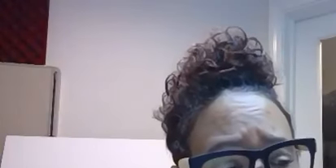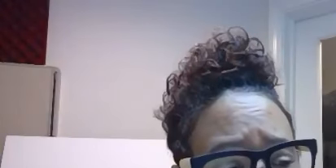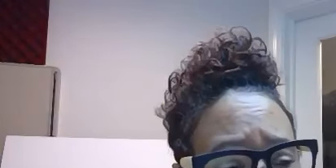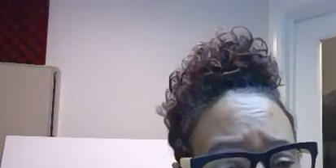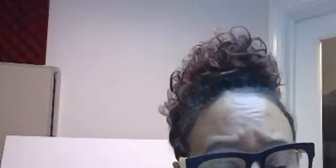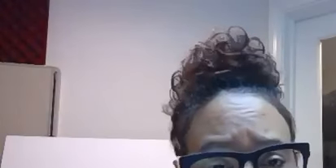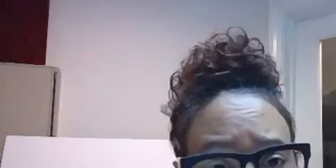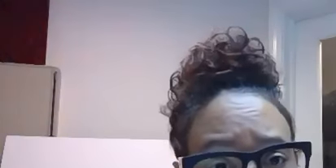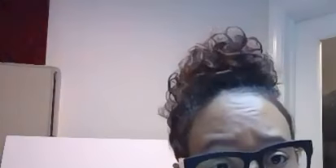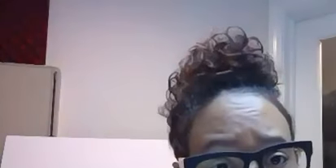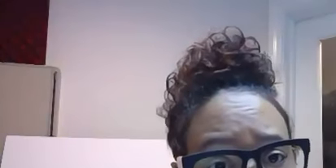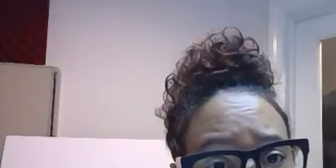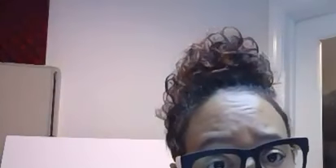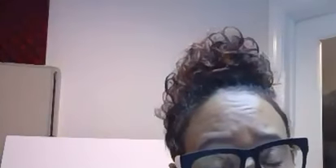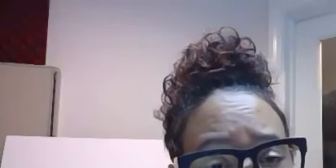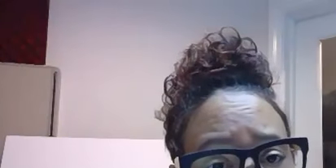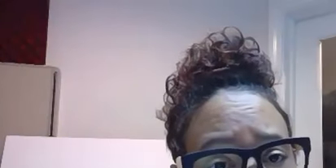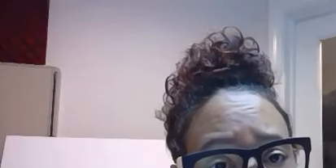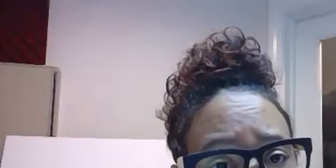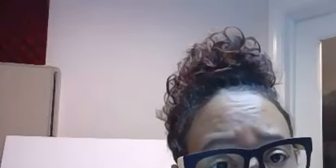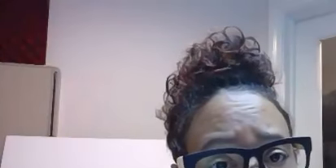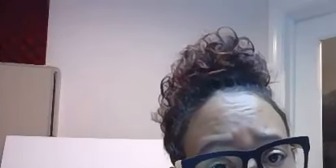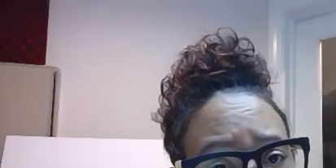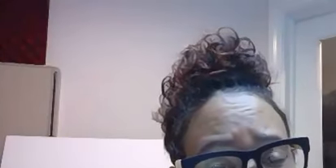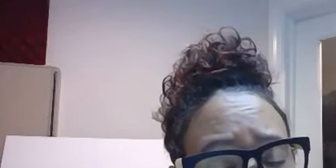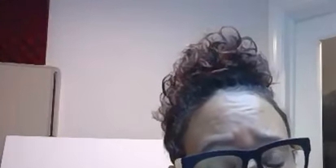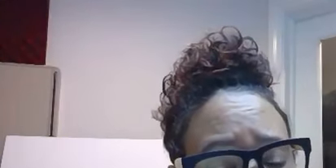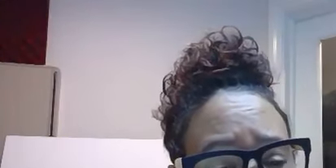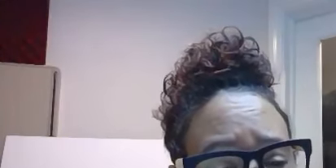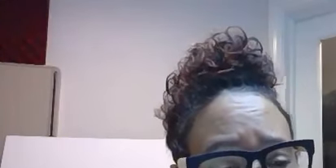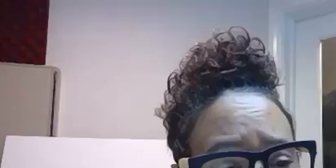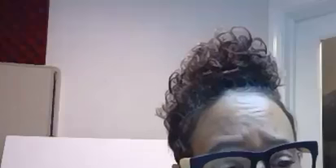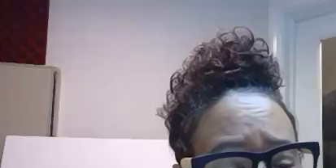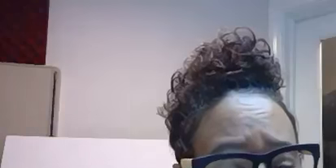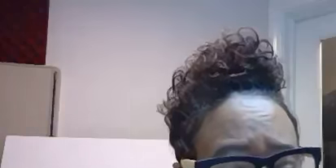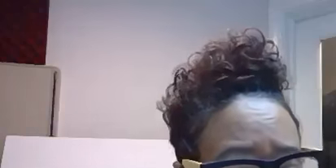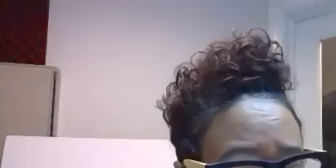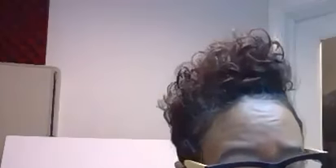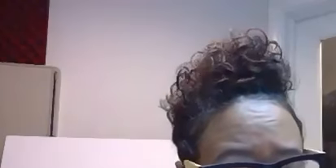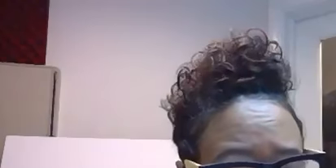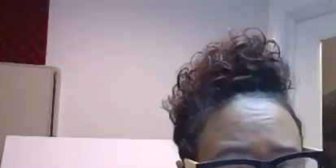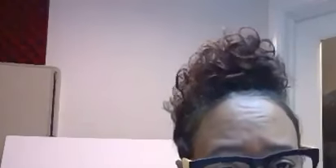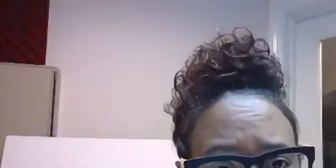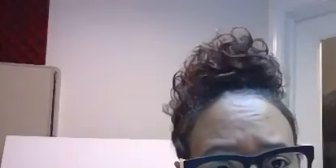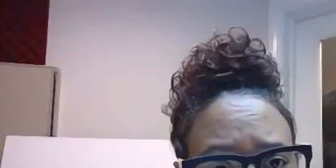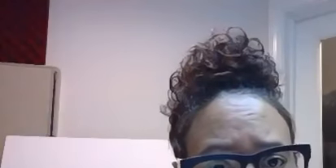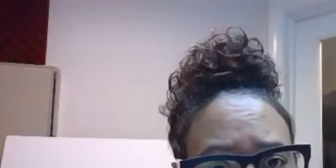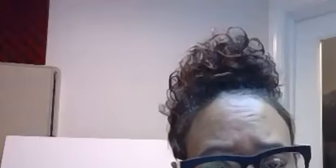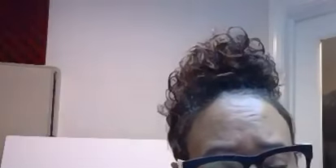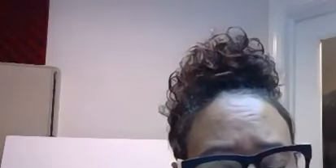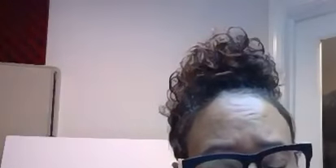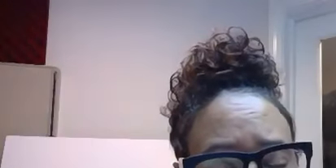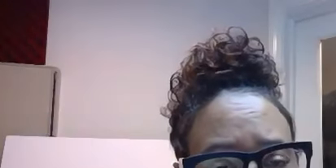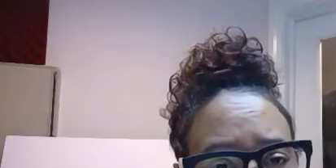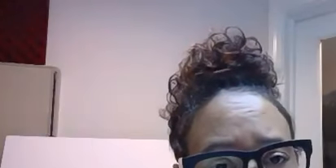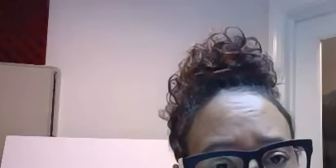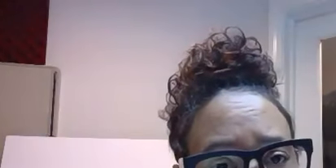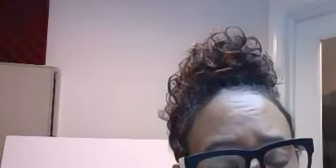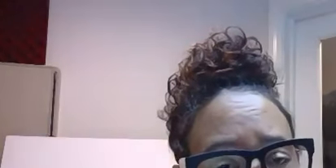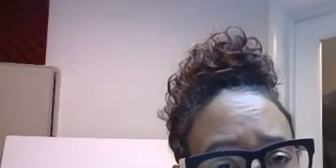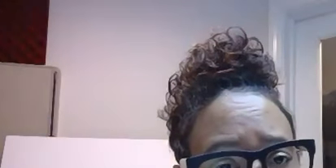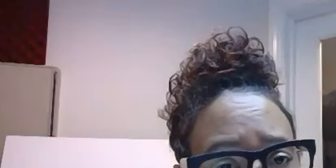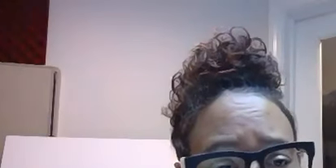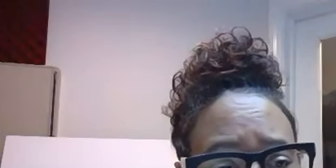and to you know get our economy back into a good working condition so uh again there's no those there's no shame